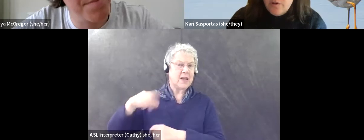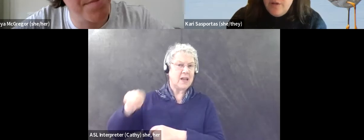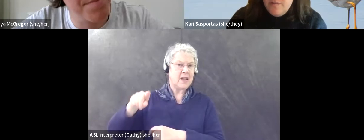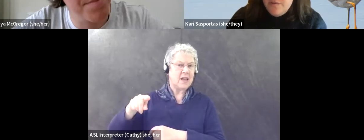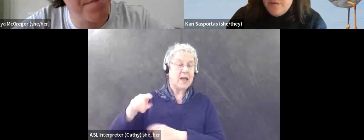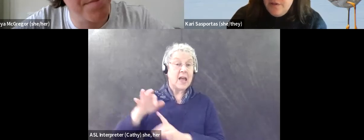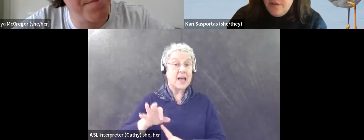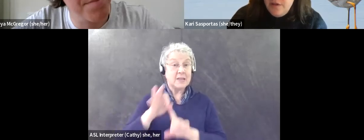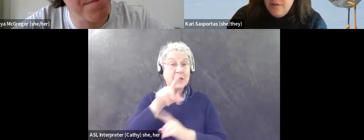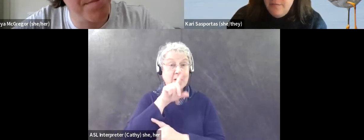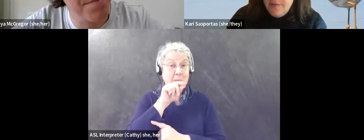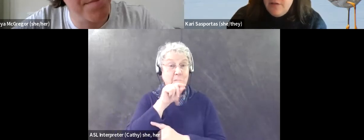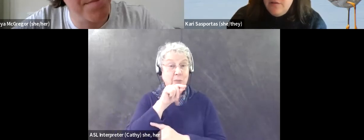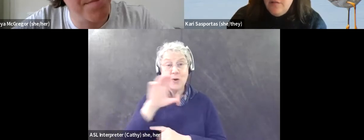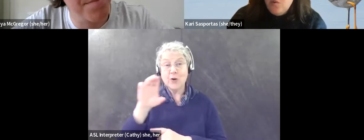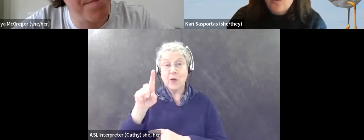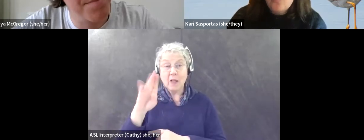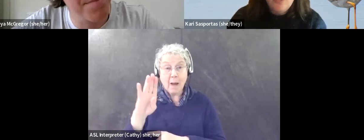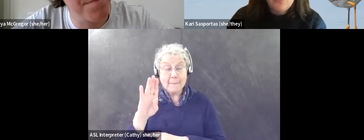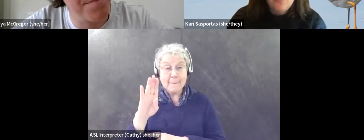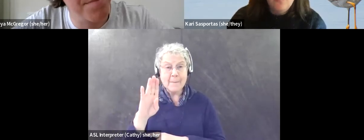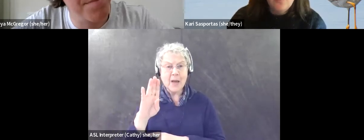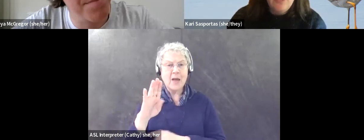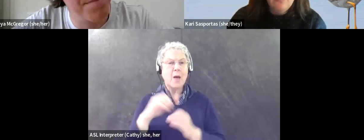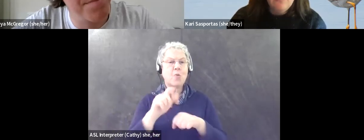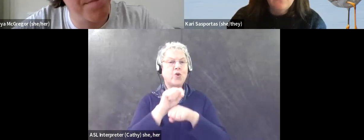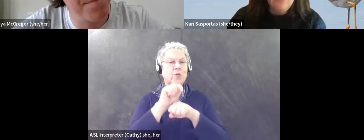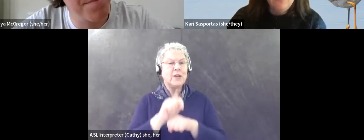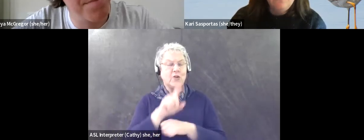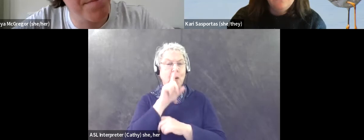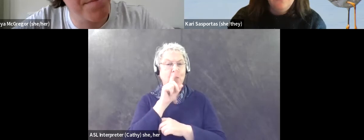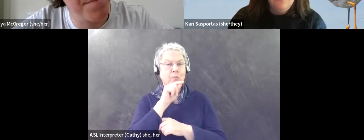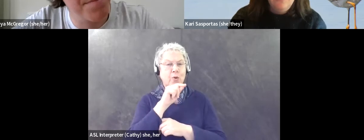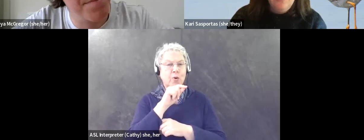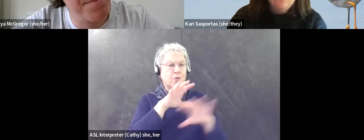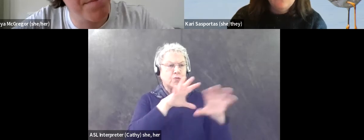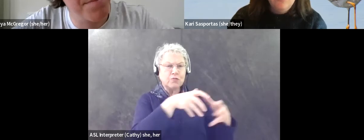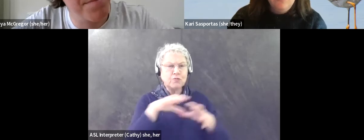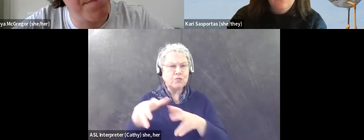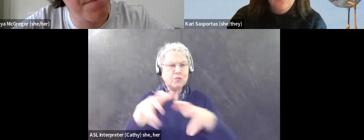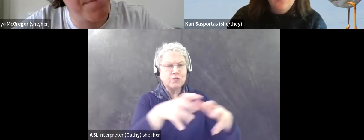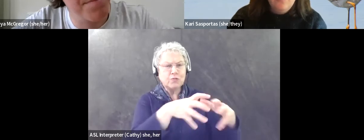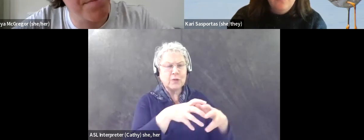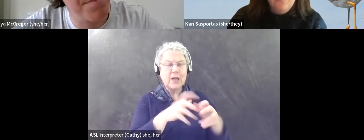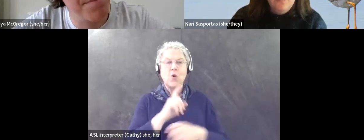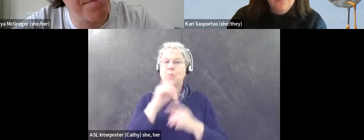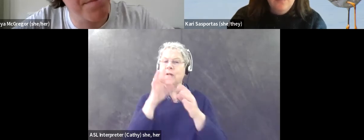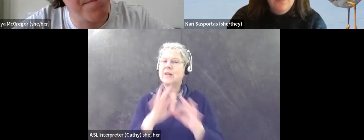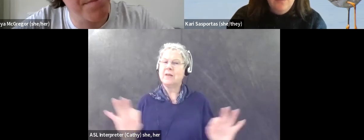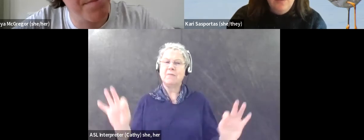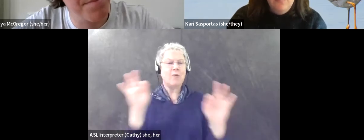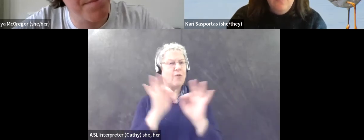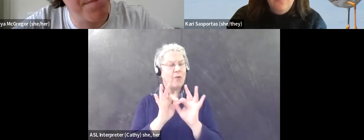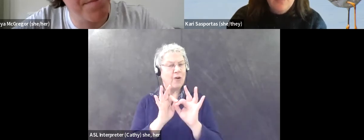bird clubs, um, and in more traditional birding arenas is really important to,